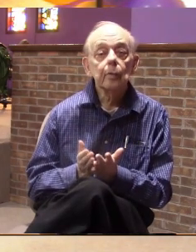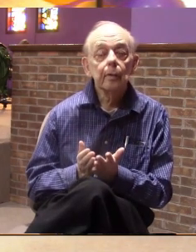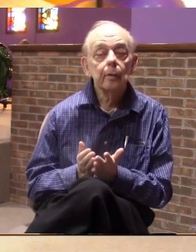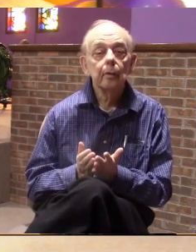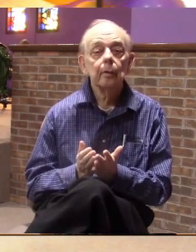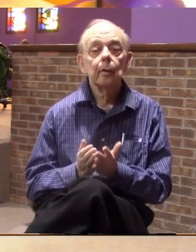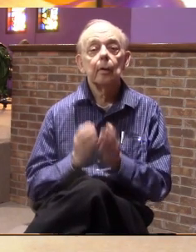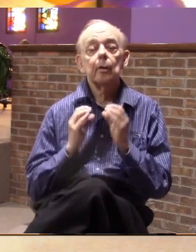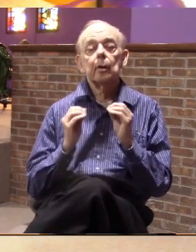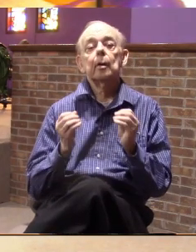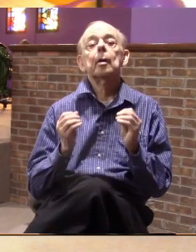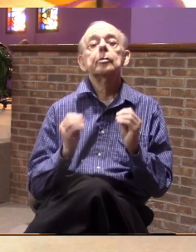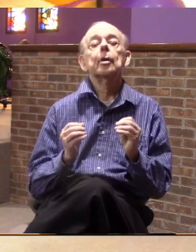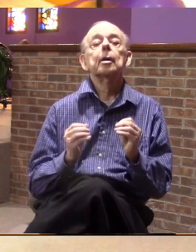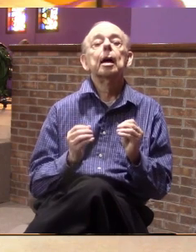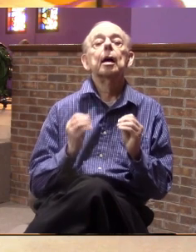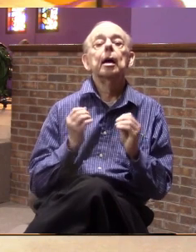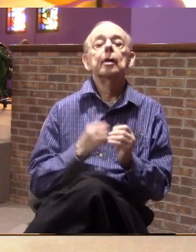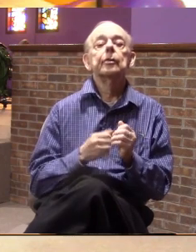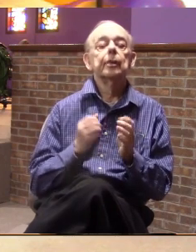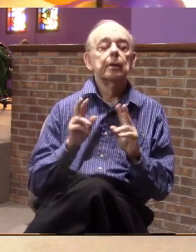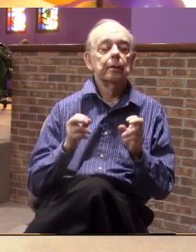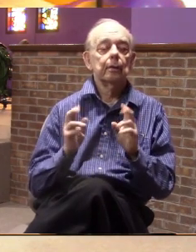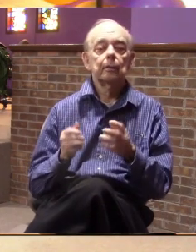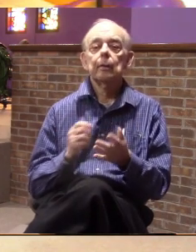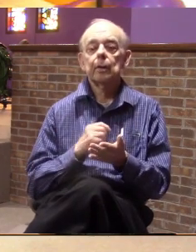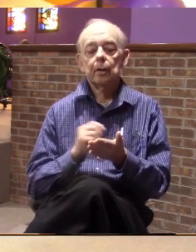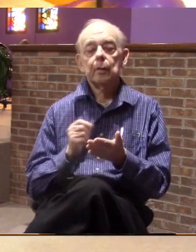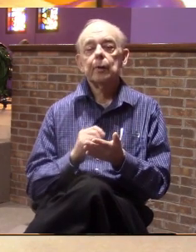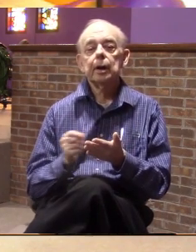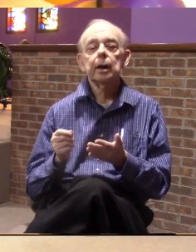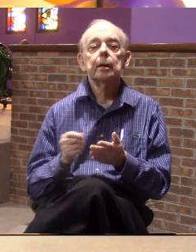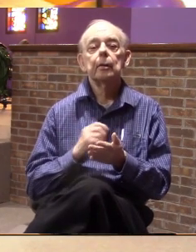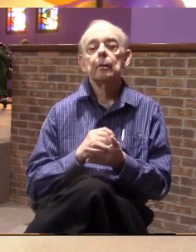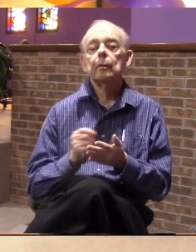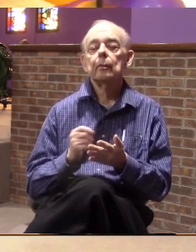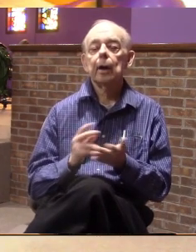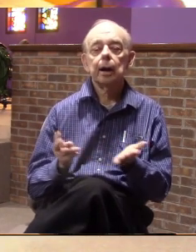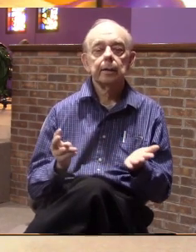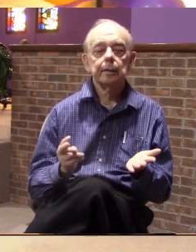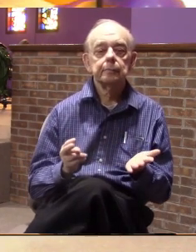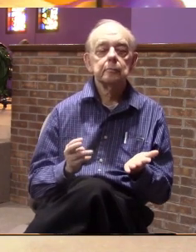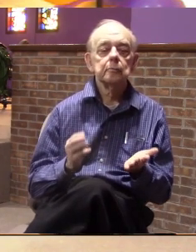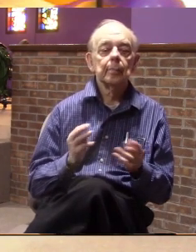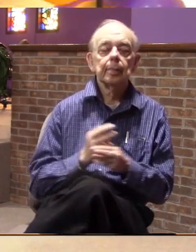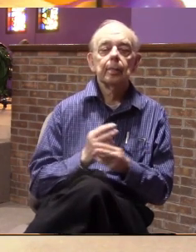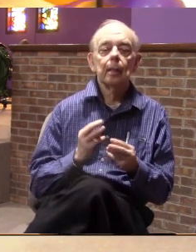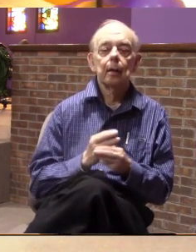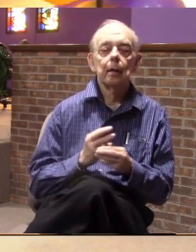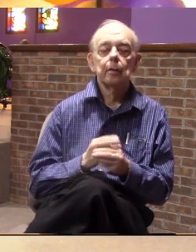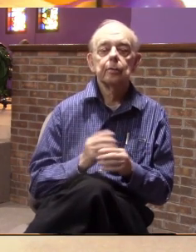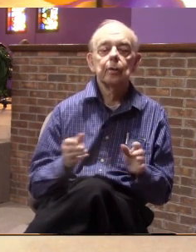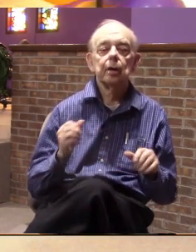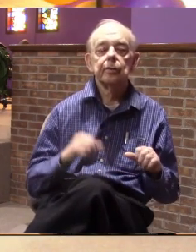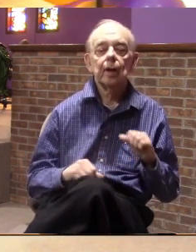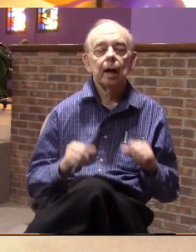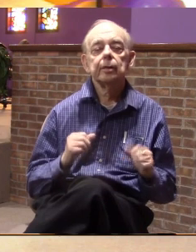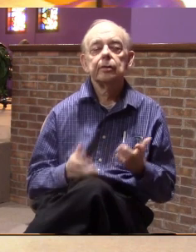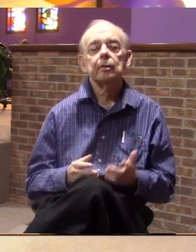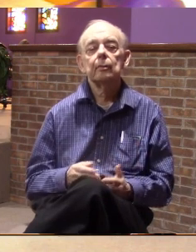It taught every subject, reading, writing, and arithmetic. It taught math. It taught science.